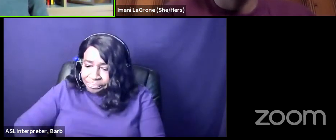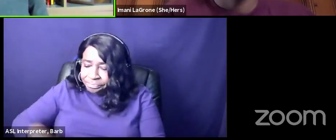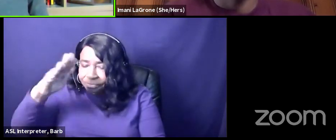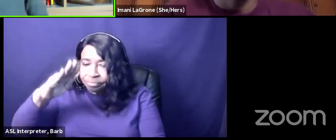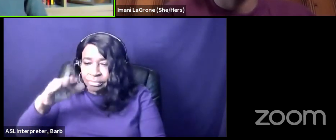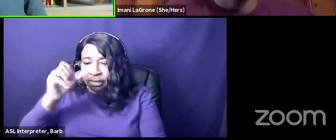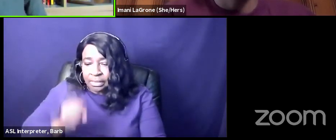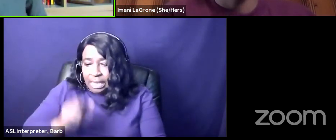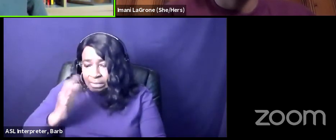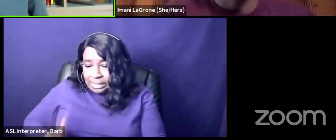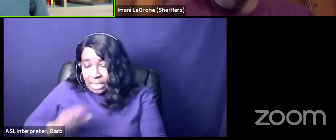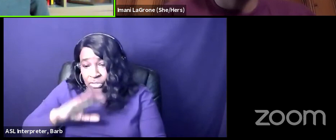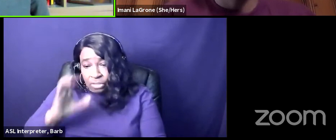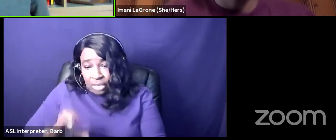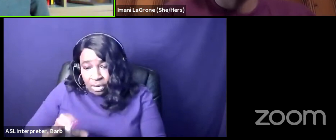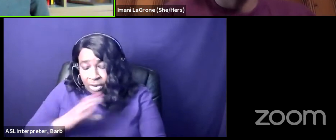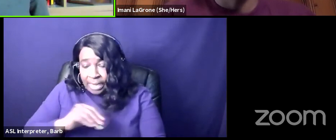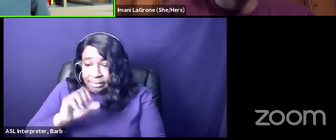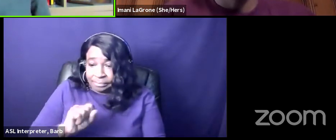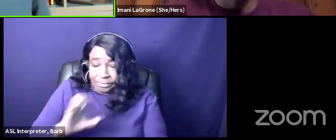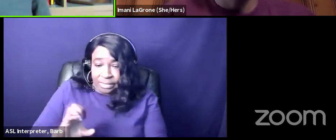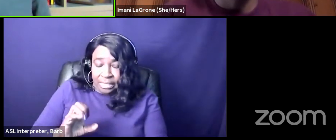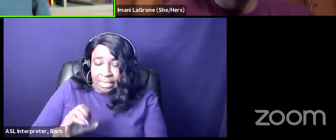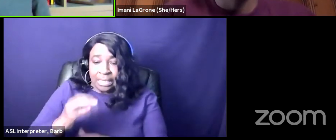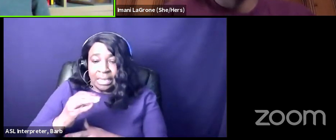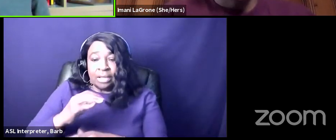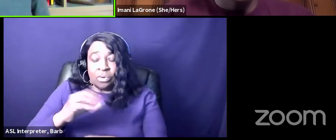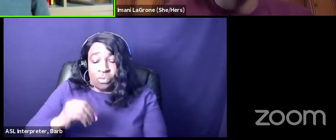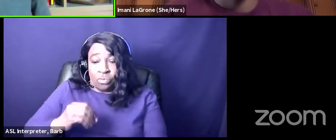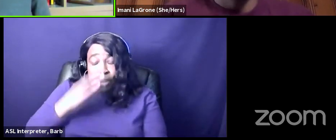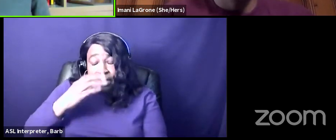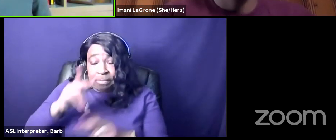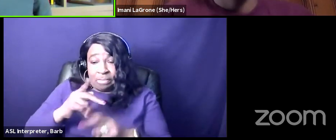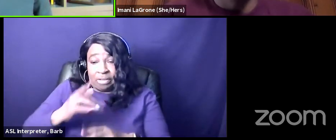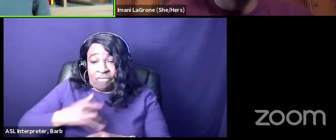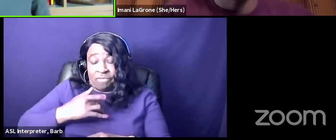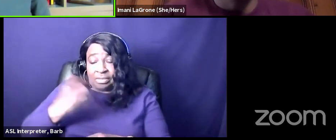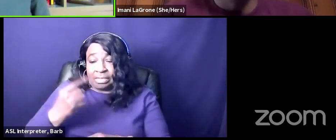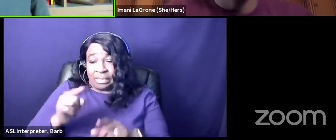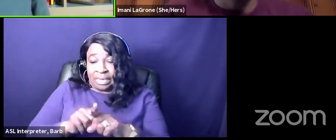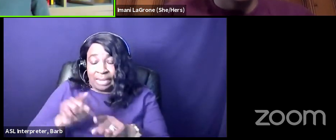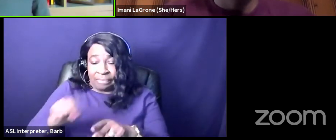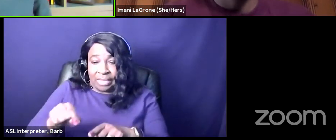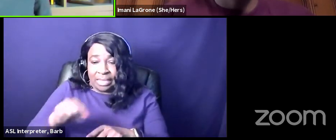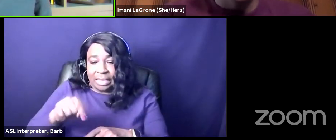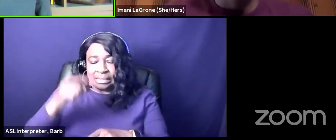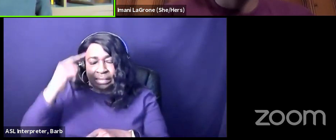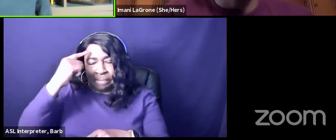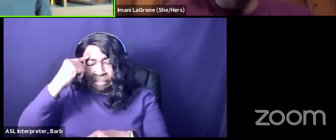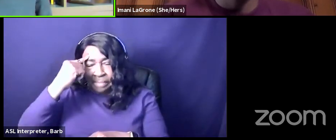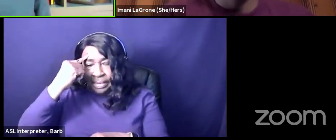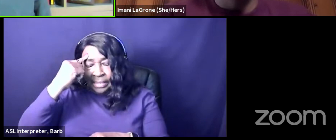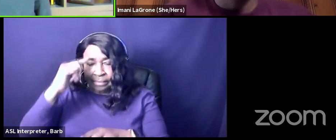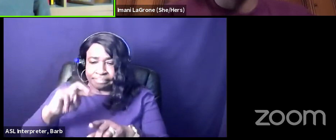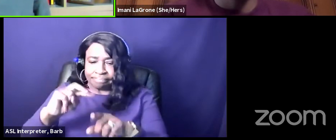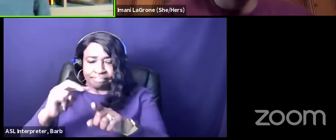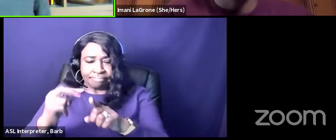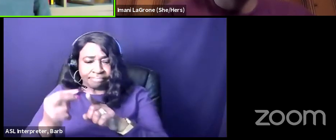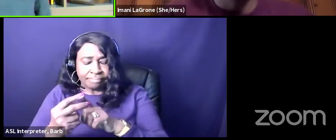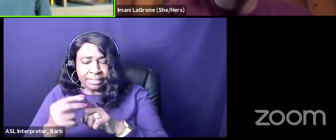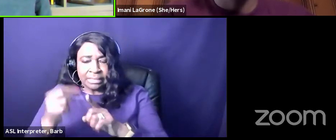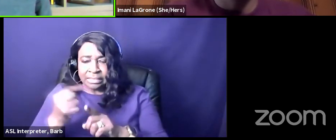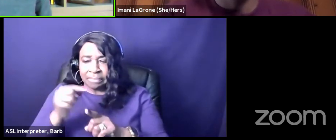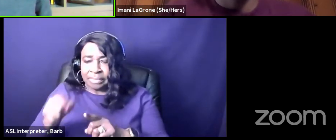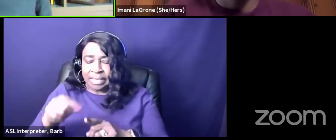actually people feel something about that white people feel something about that it reminds them of something that they have and have not done in this